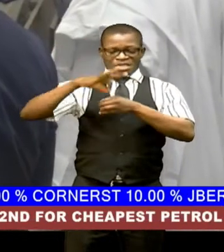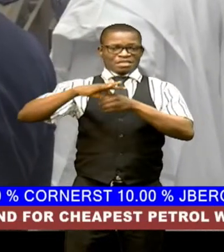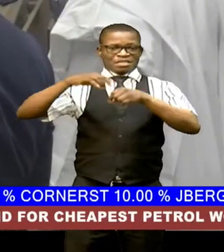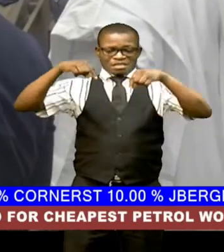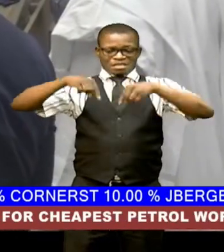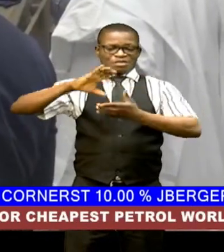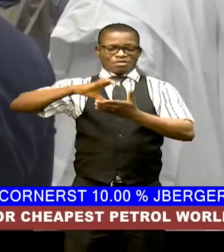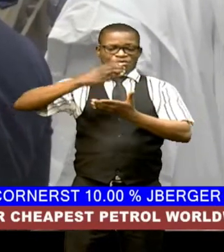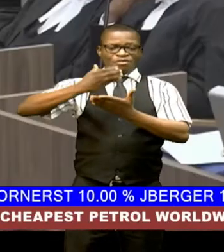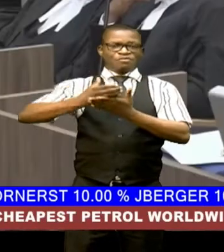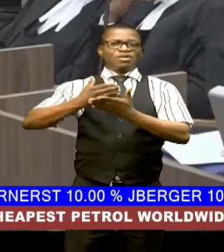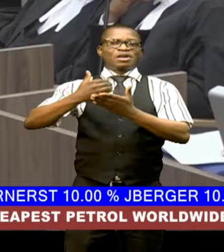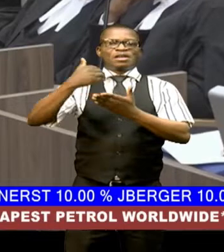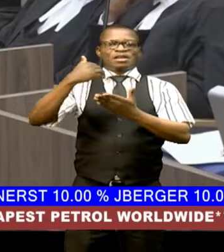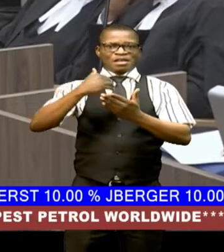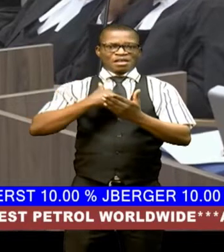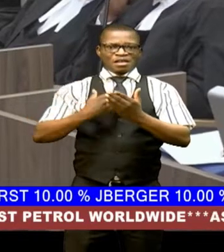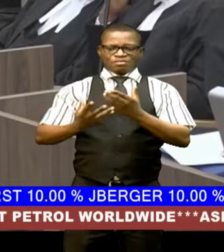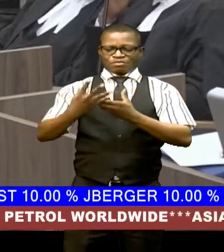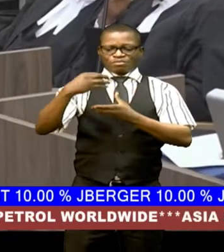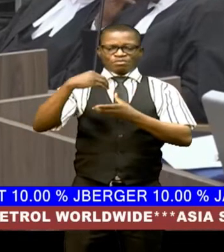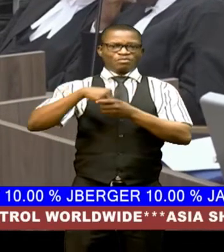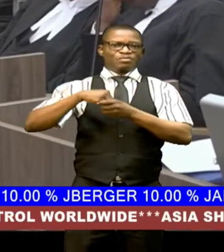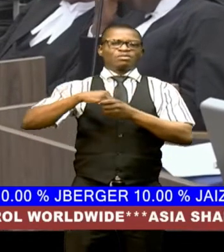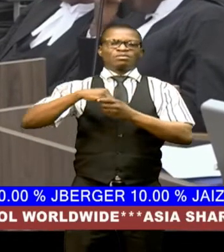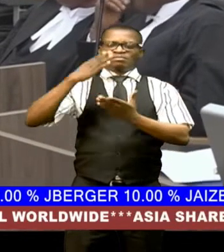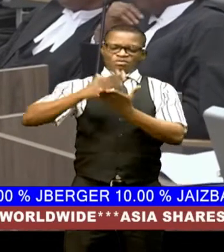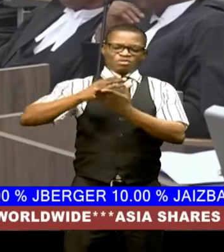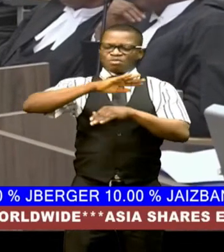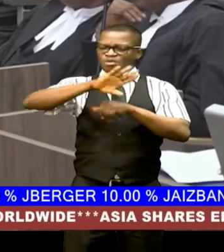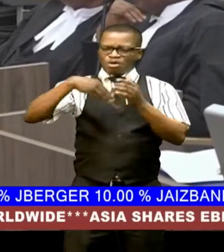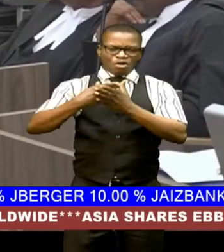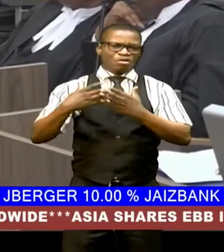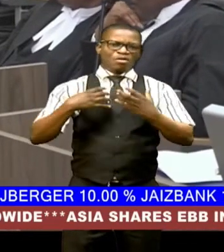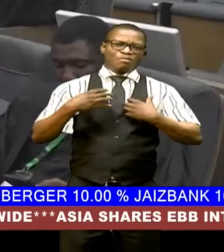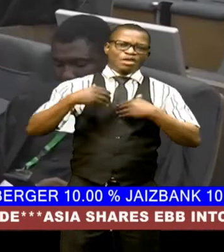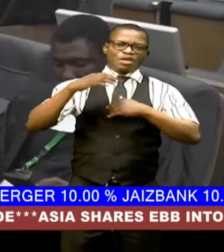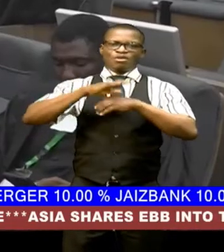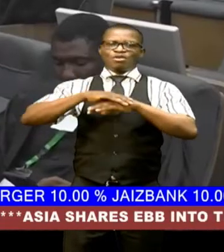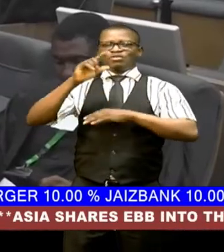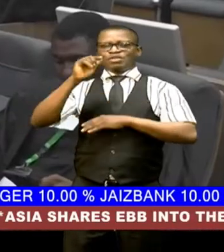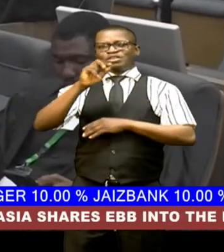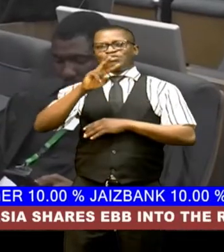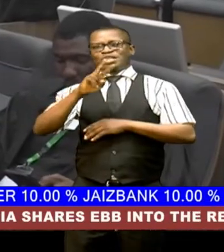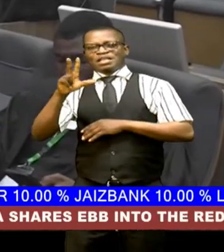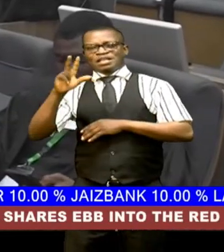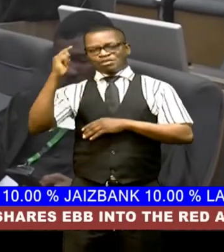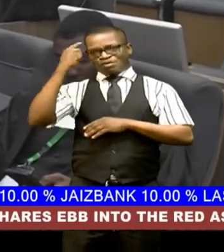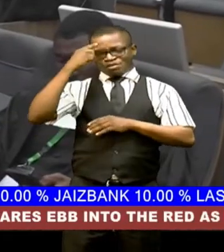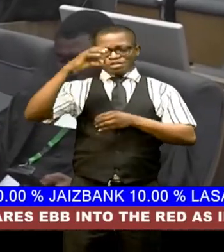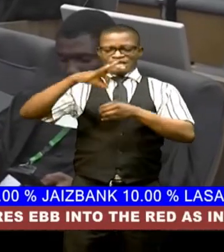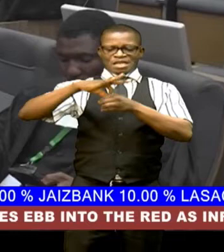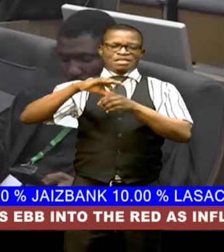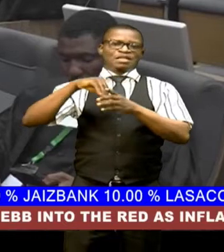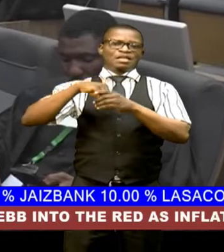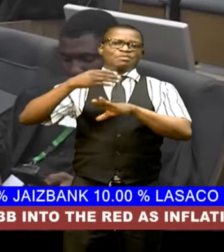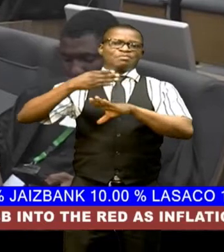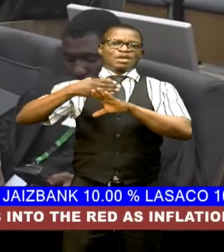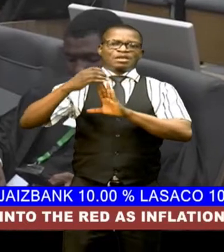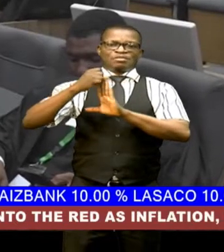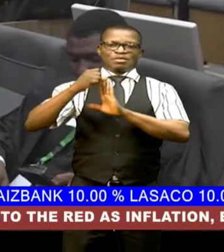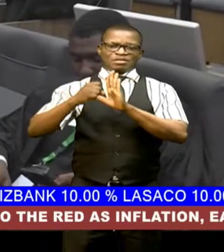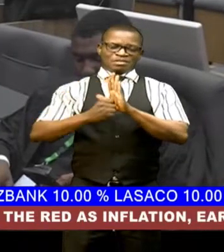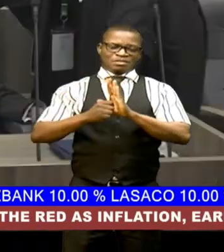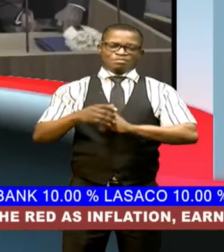verdict has put pay to the all adjudications on the conduct of the 2023 governorship election in benue states